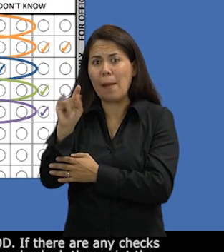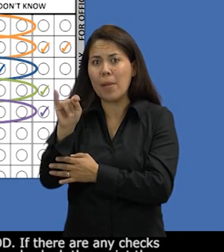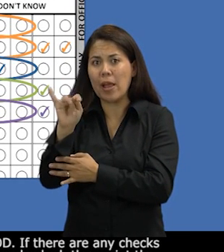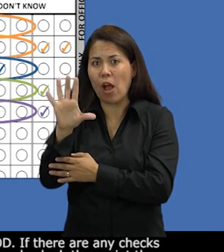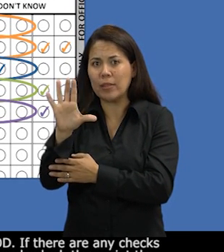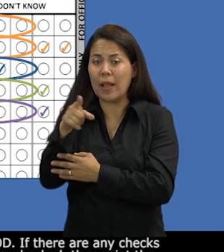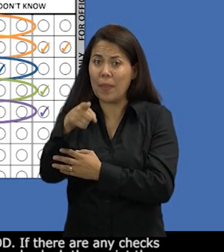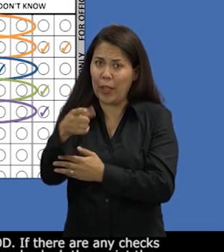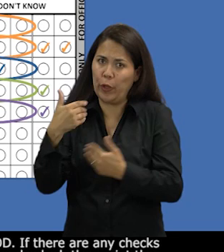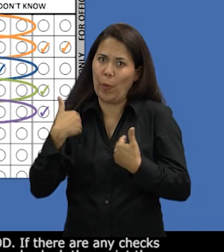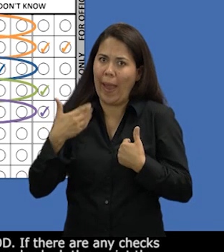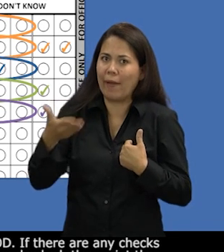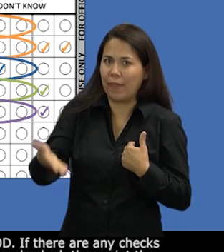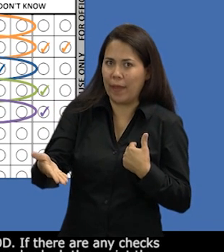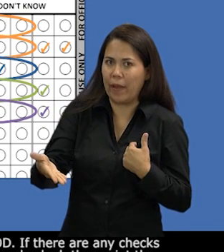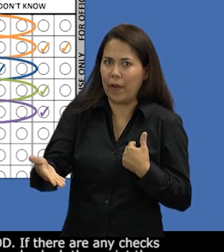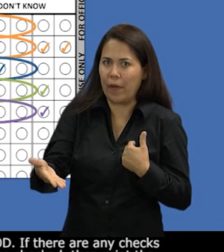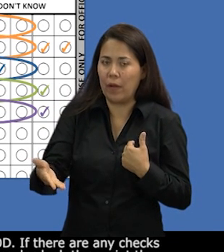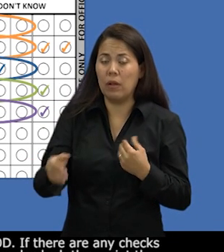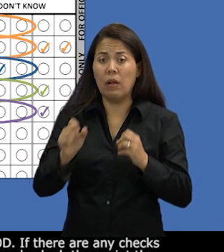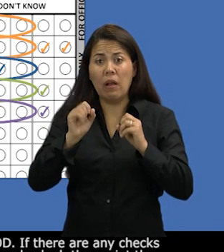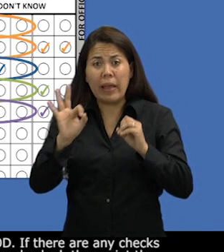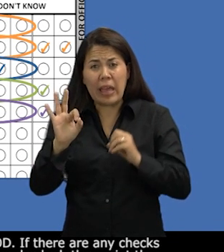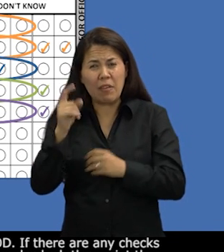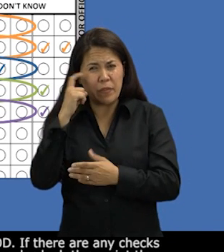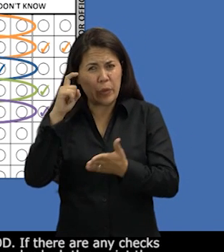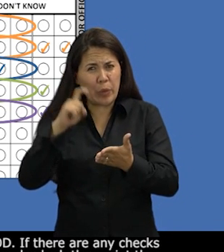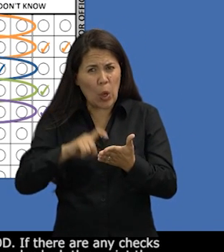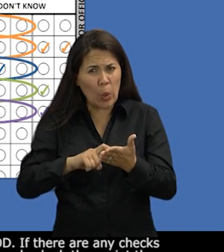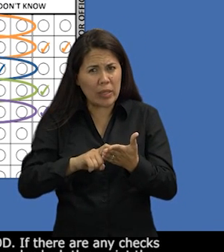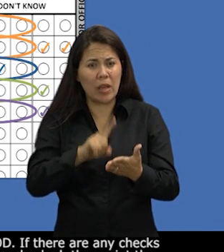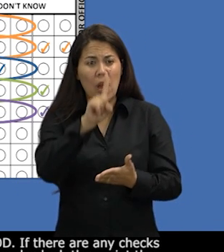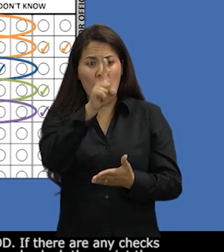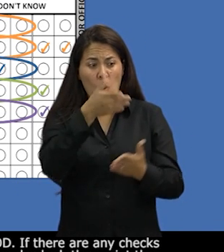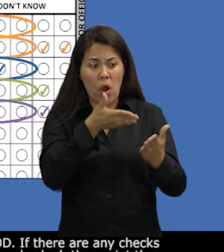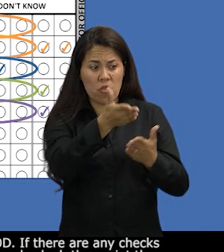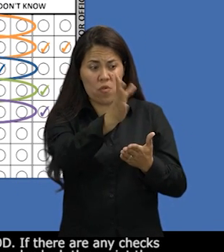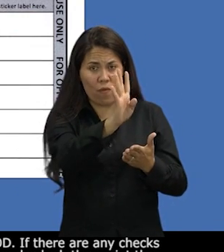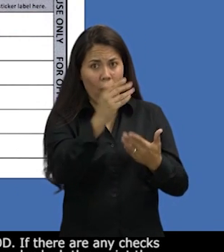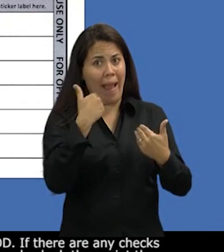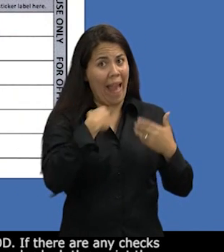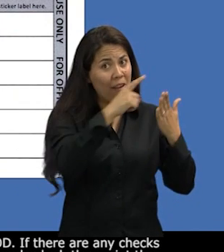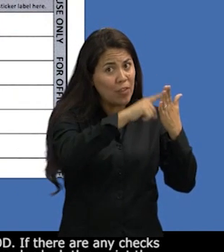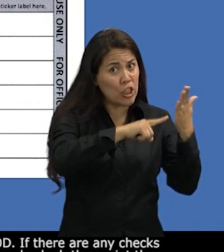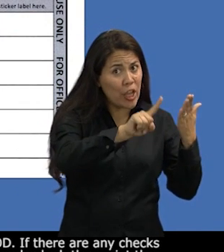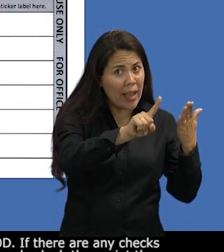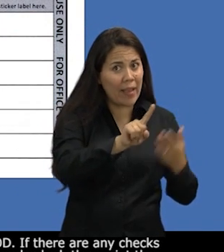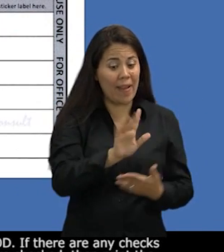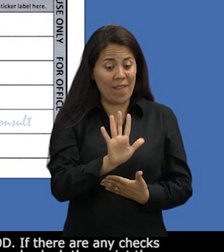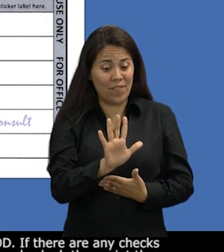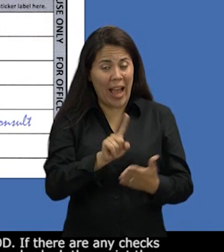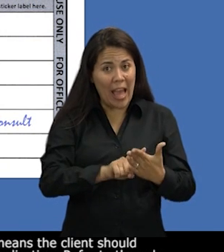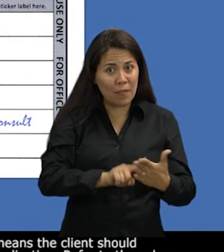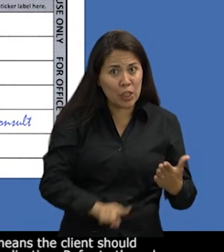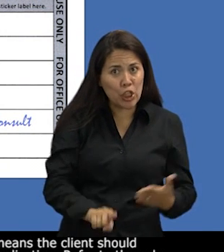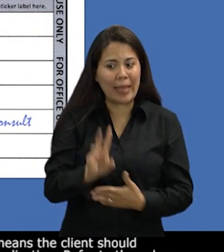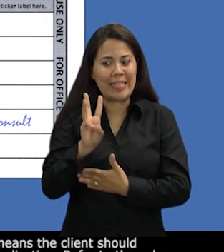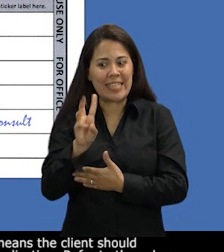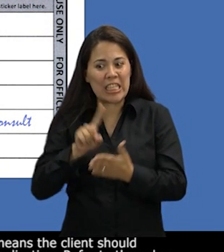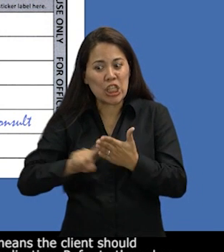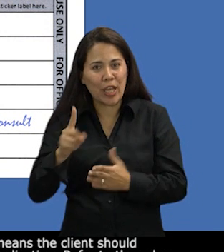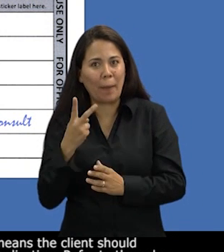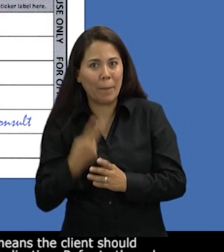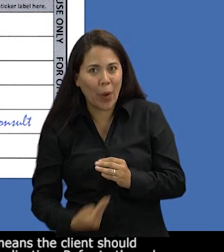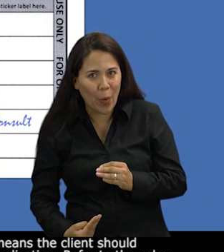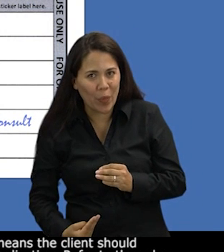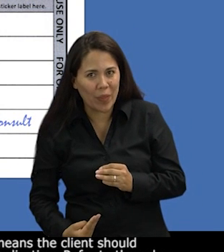questions one to four and both questions five and six are checked, then print the word consult in